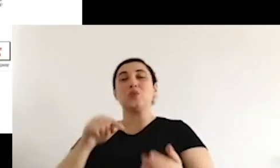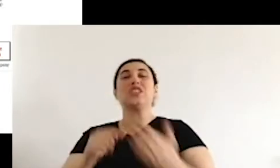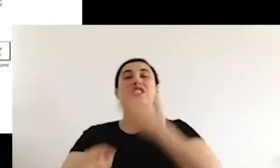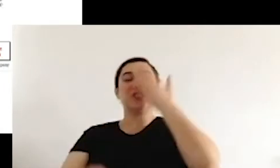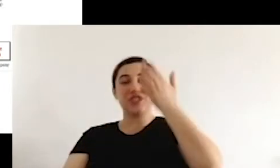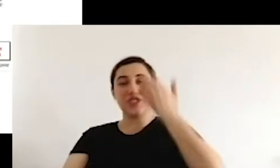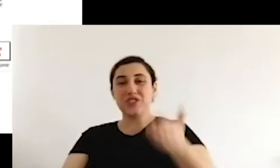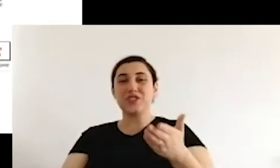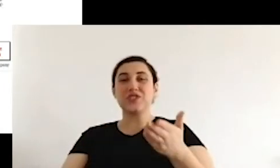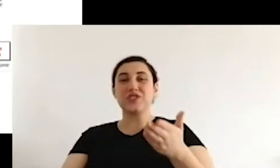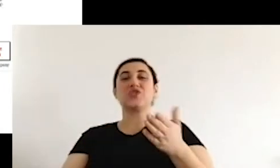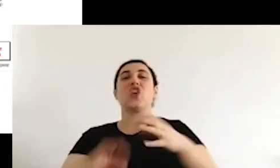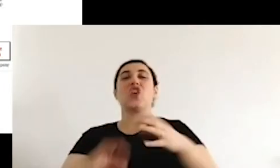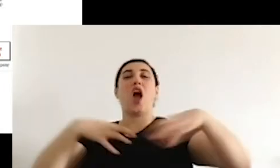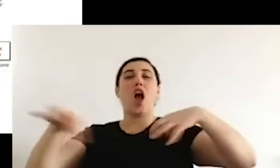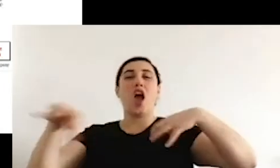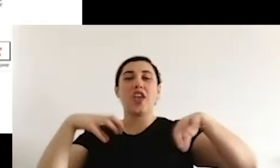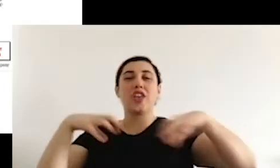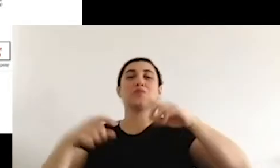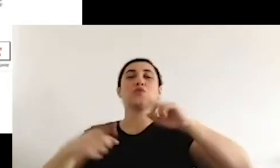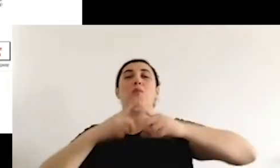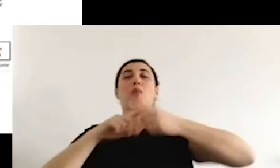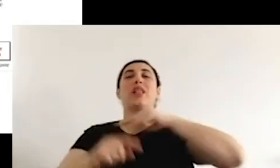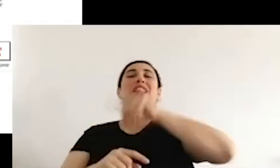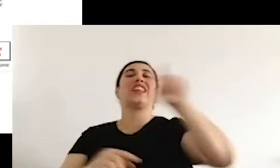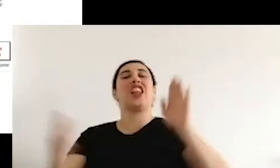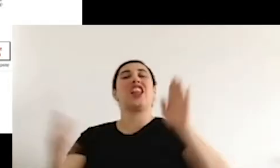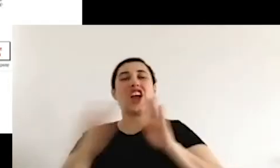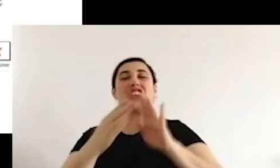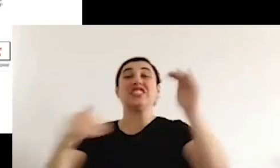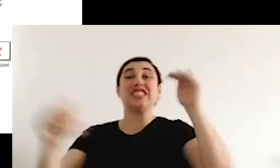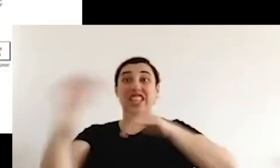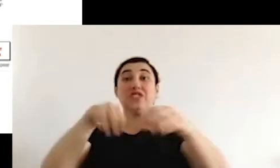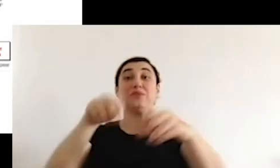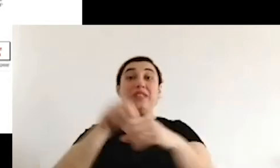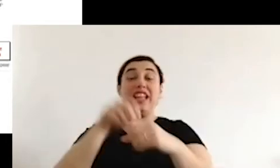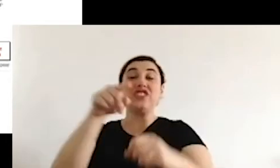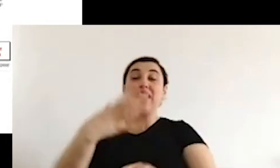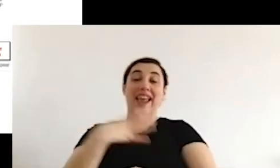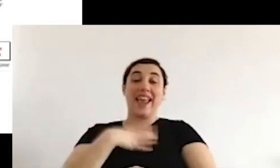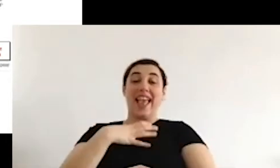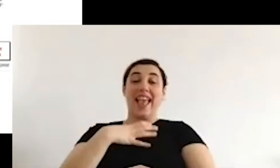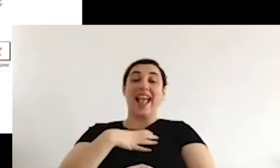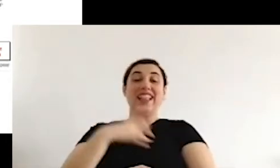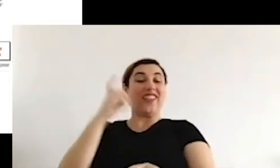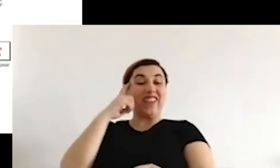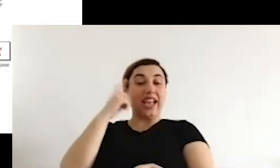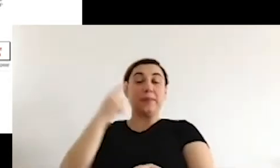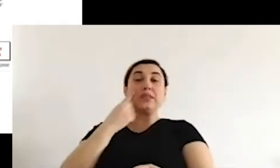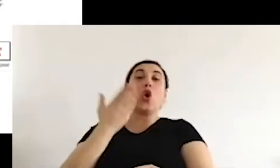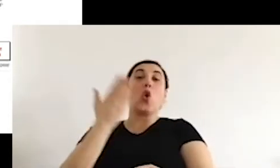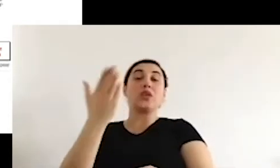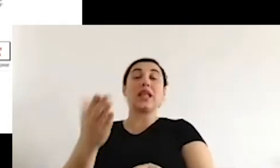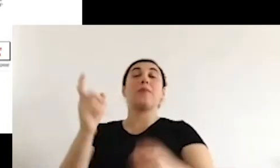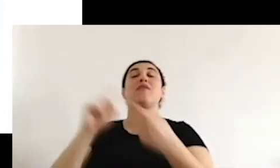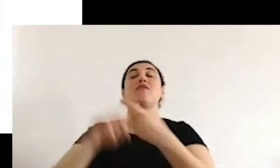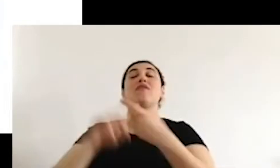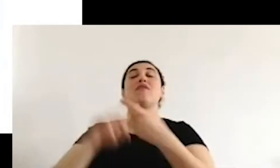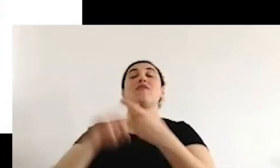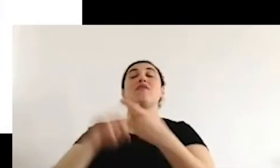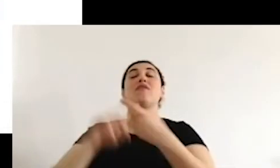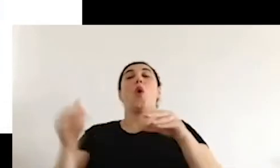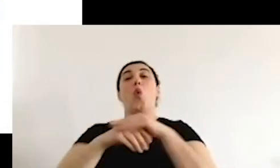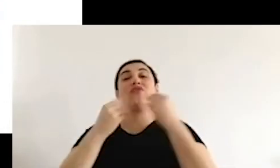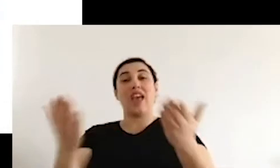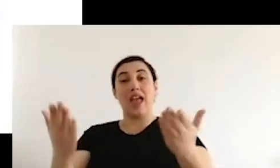this may be the very last resort, this may be the very last resort. So still, it will be